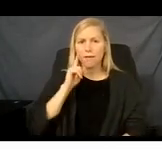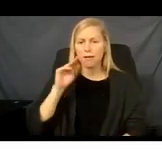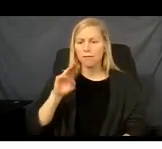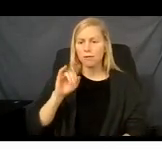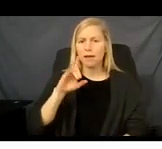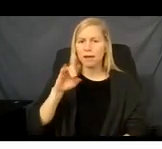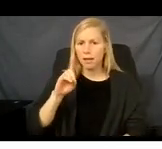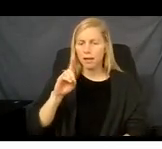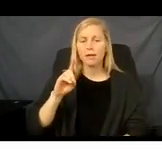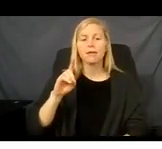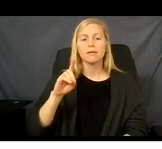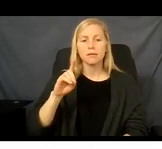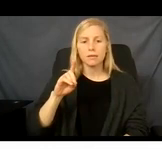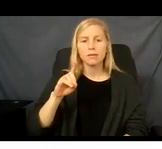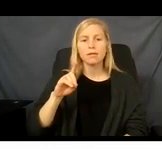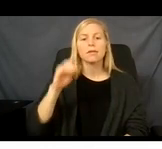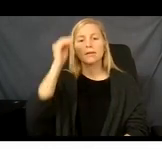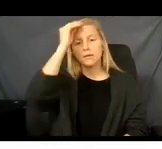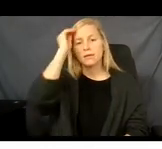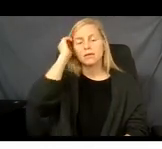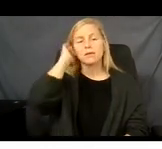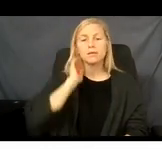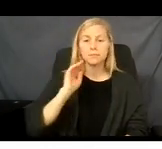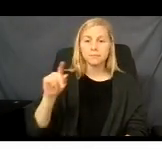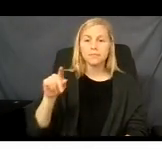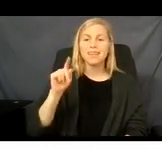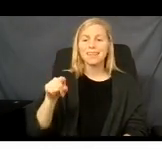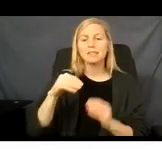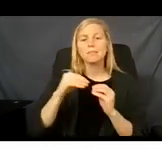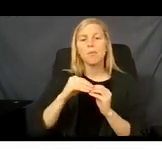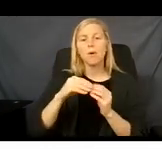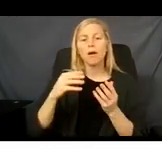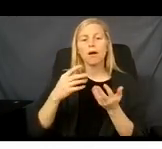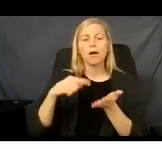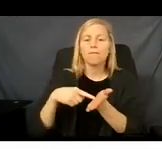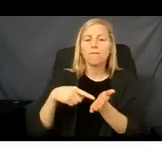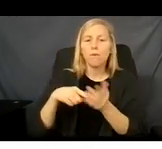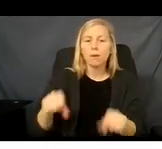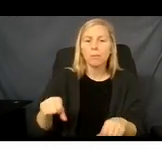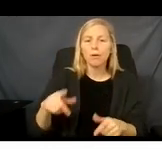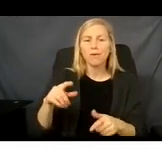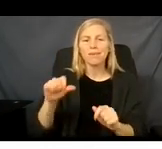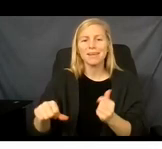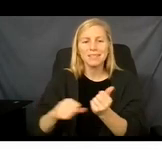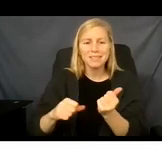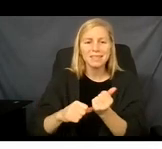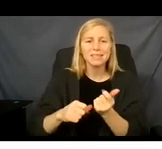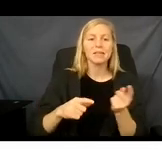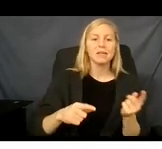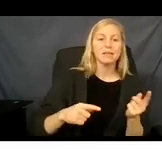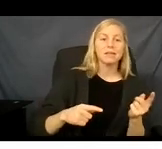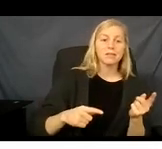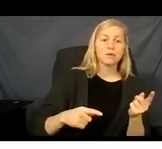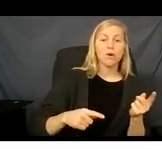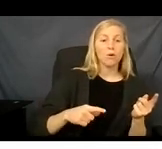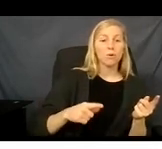the states think it is more affordable to assist you with paying the premium under your employer's